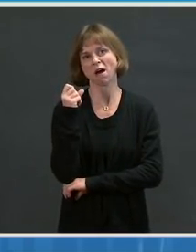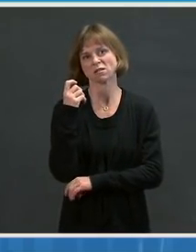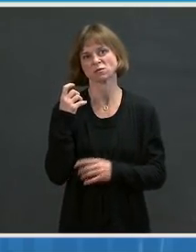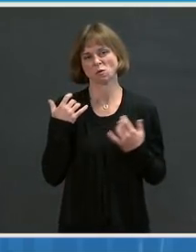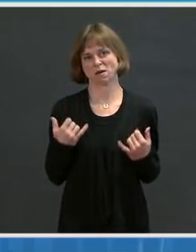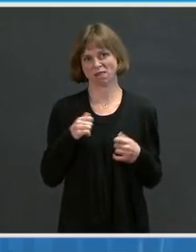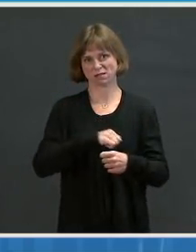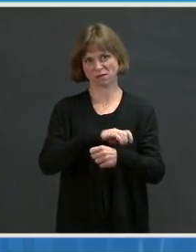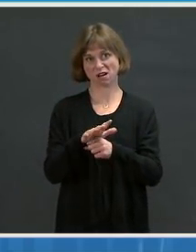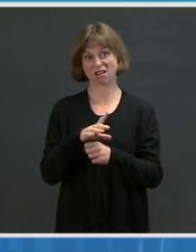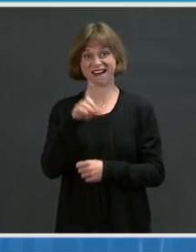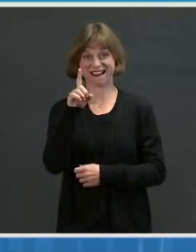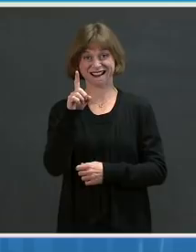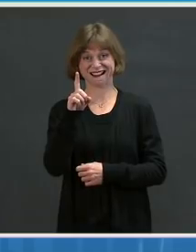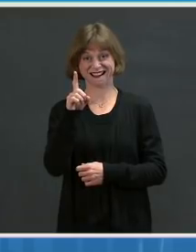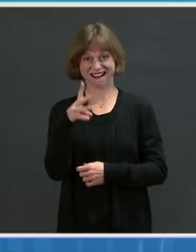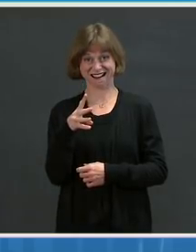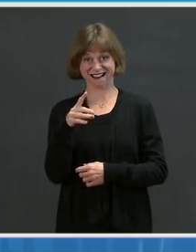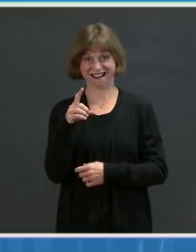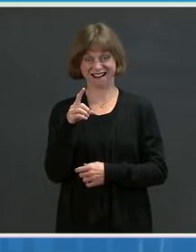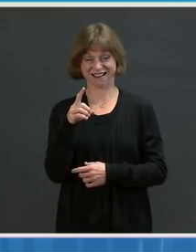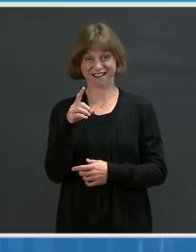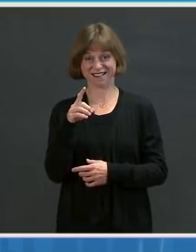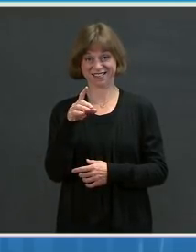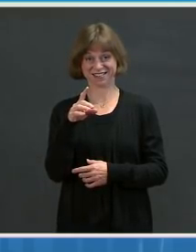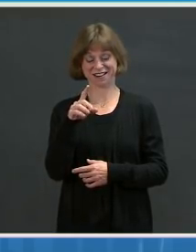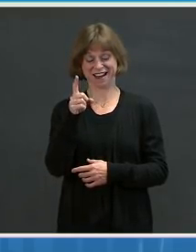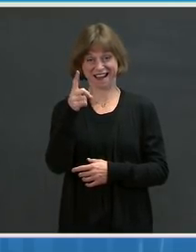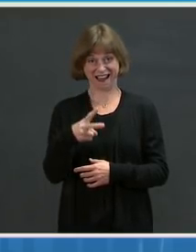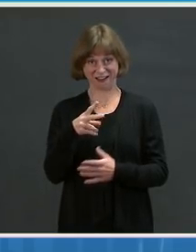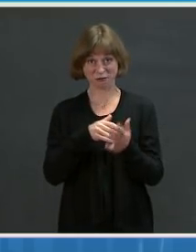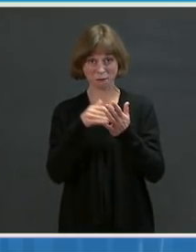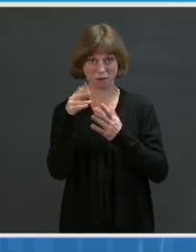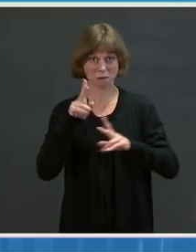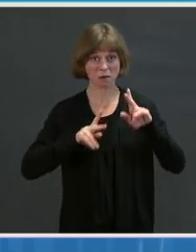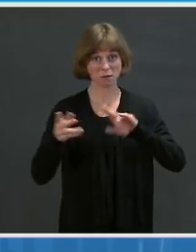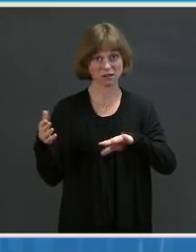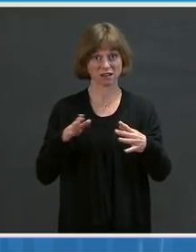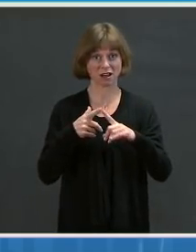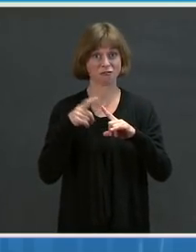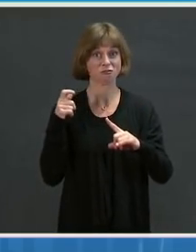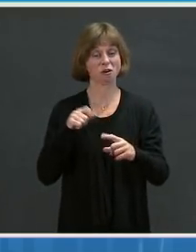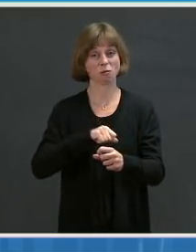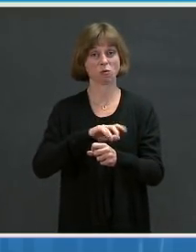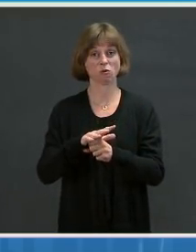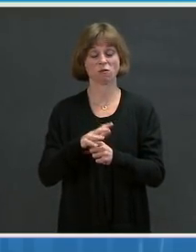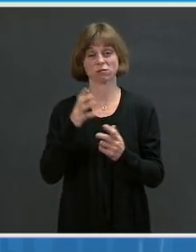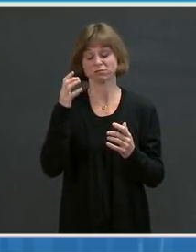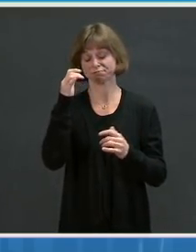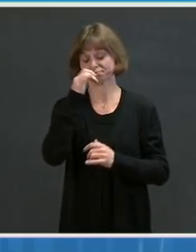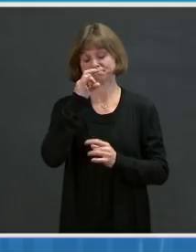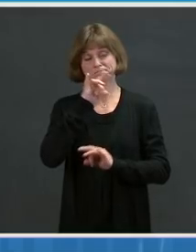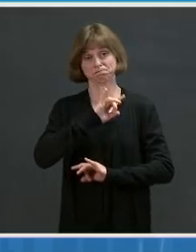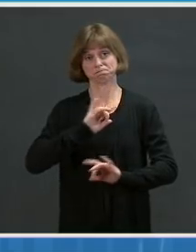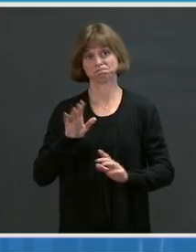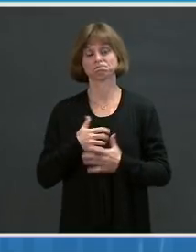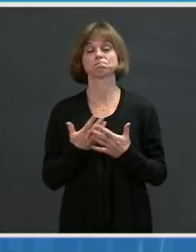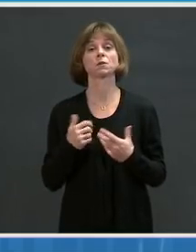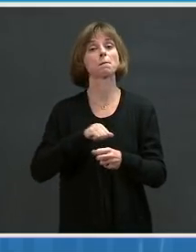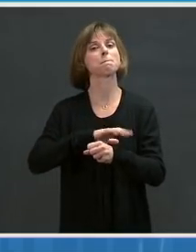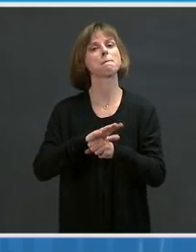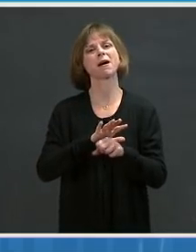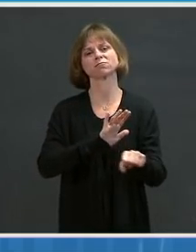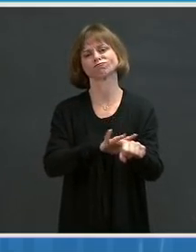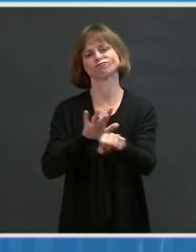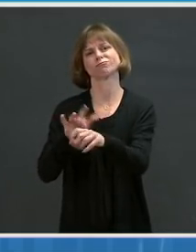million people dead from COVID-19. This pandemic has touched each of us. So many have